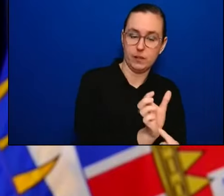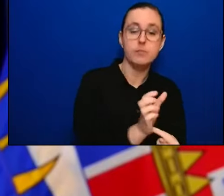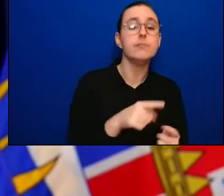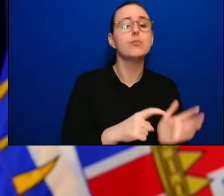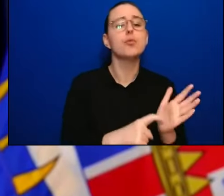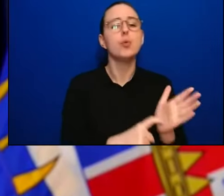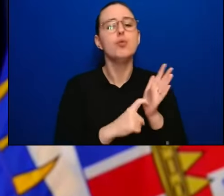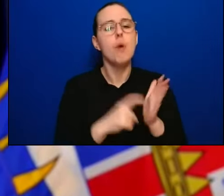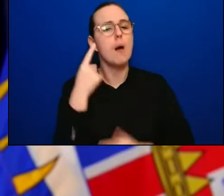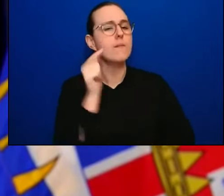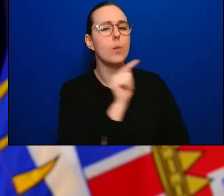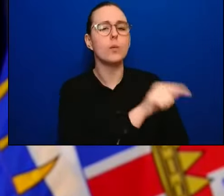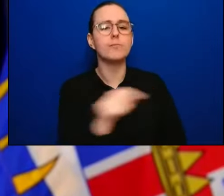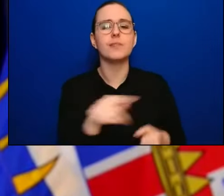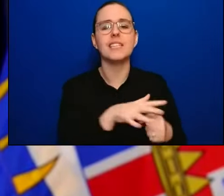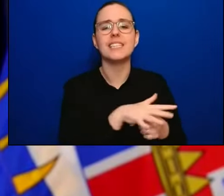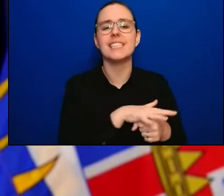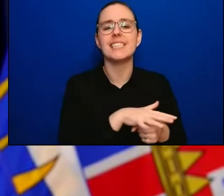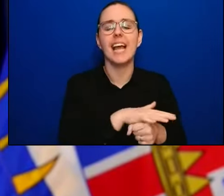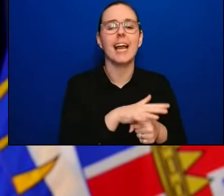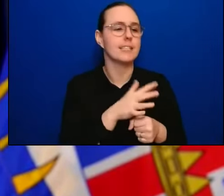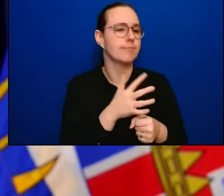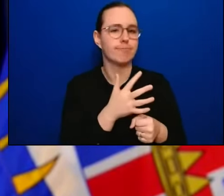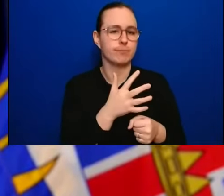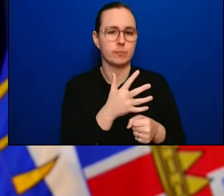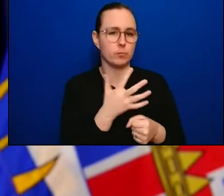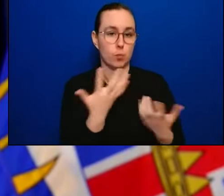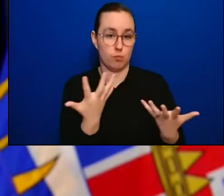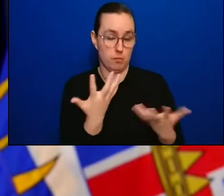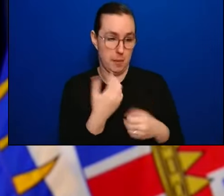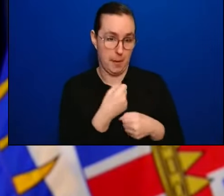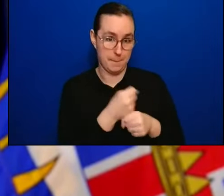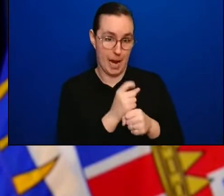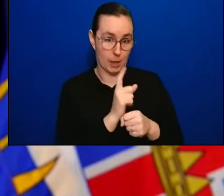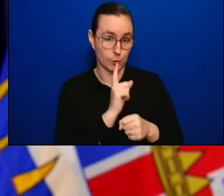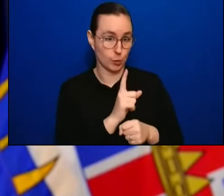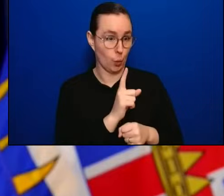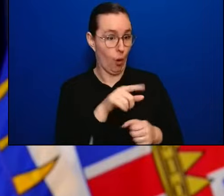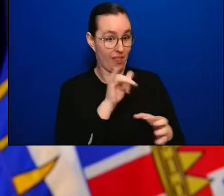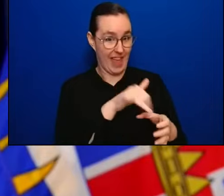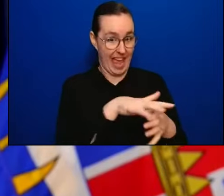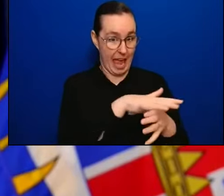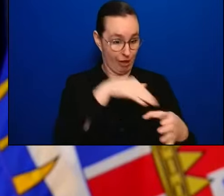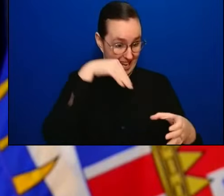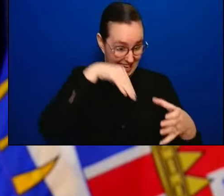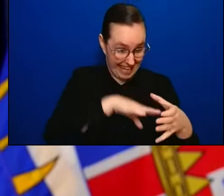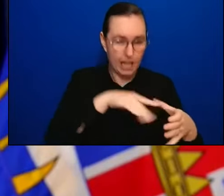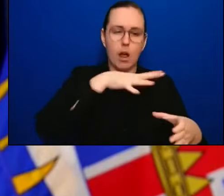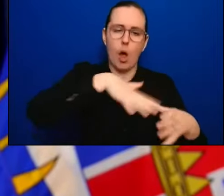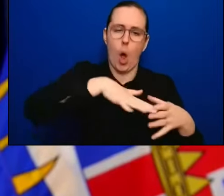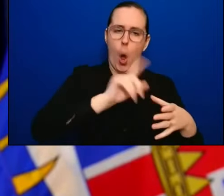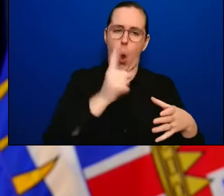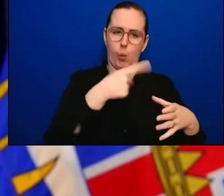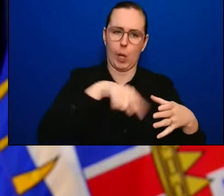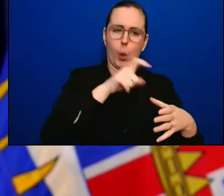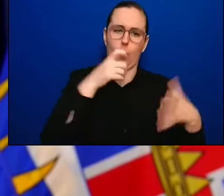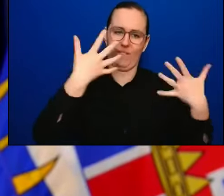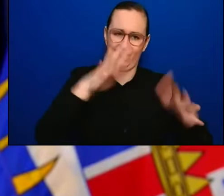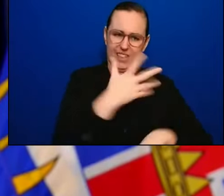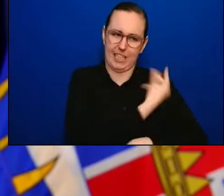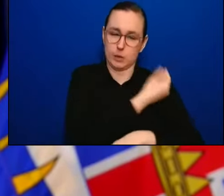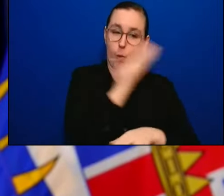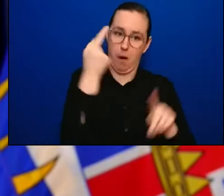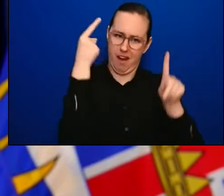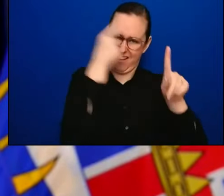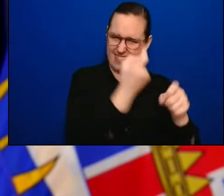ensure that only vaccinated people attended those higher risk indoor settings. So I know I have talked business owners